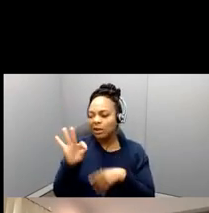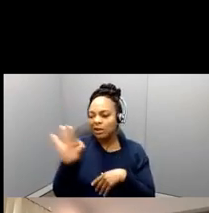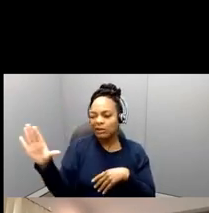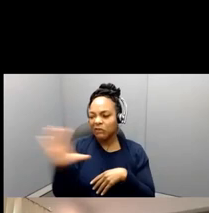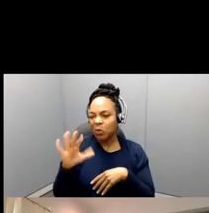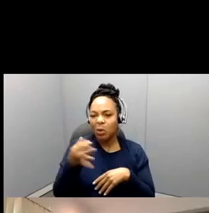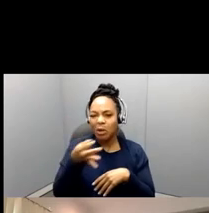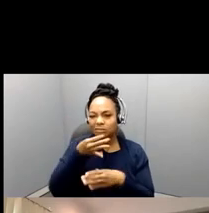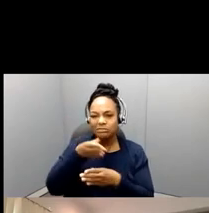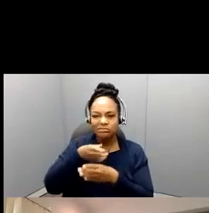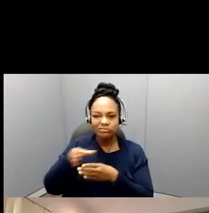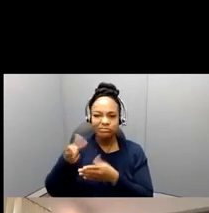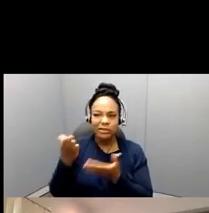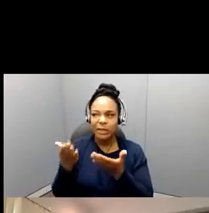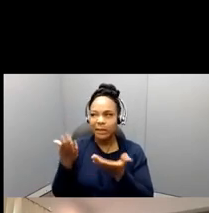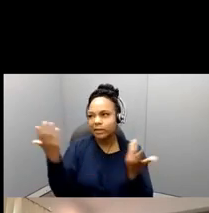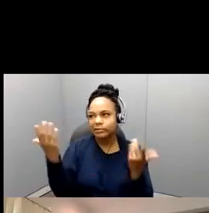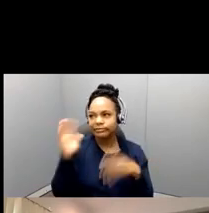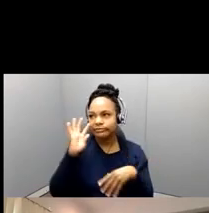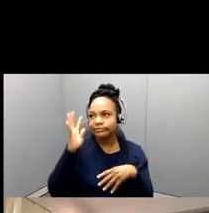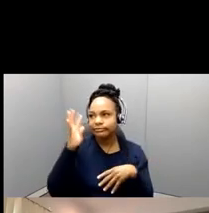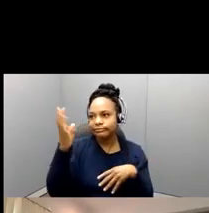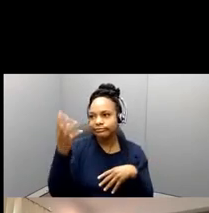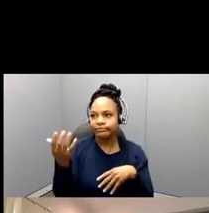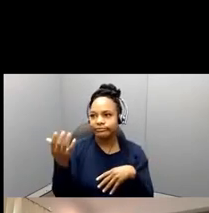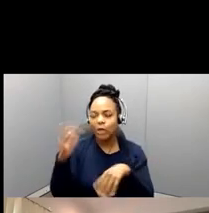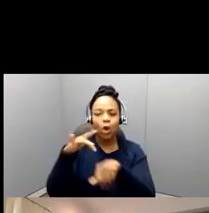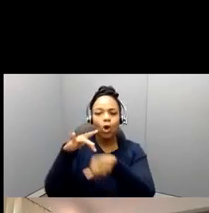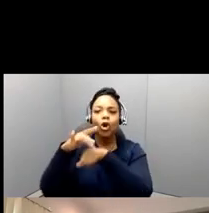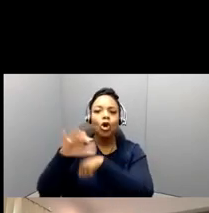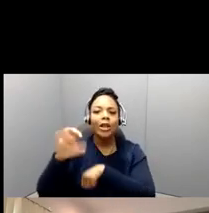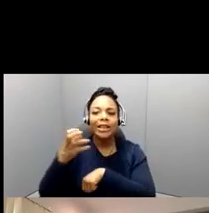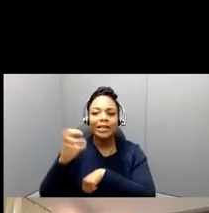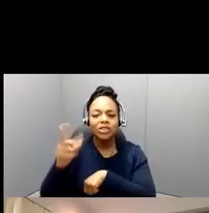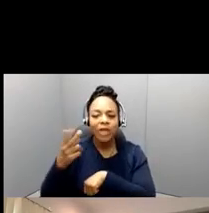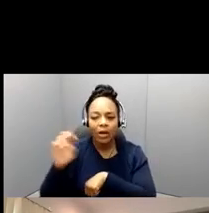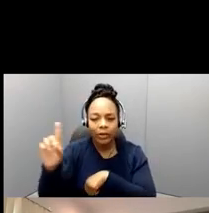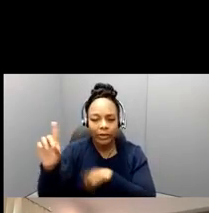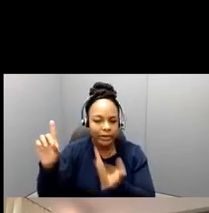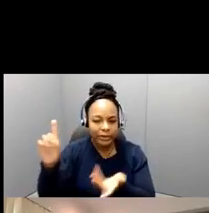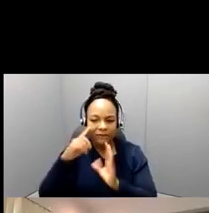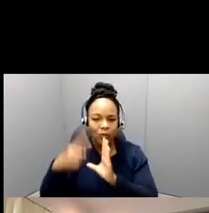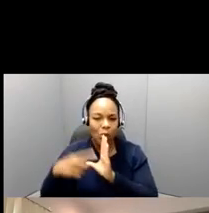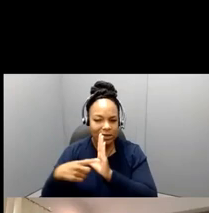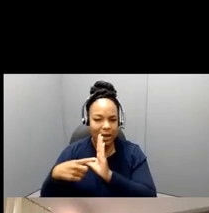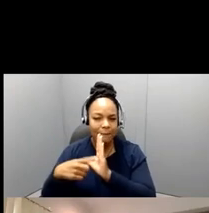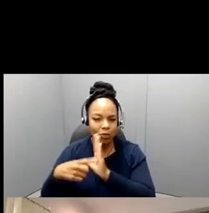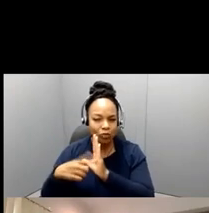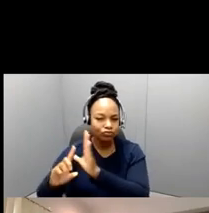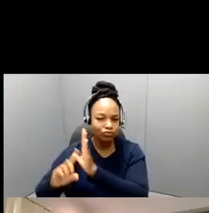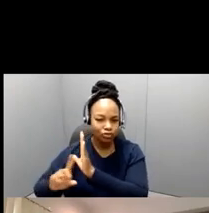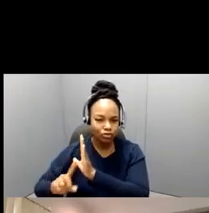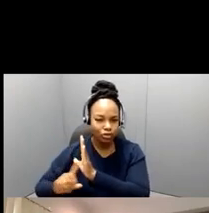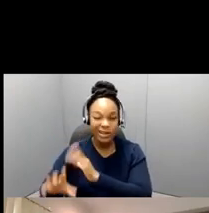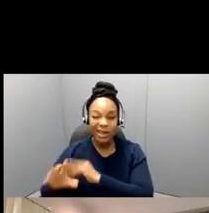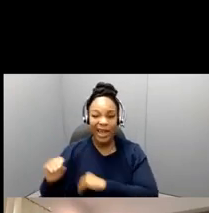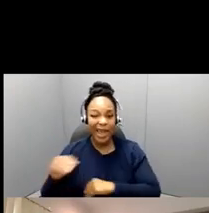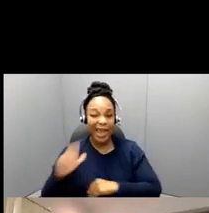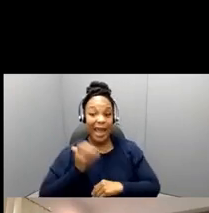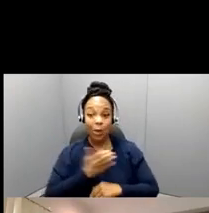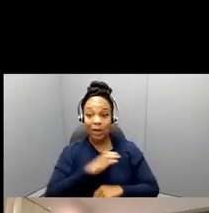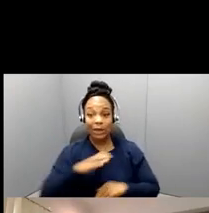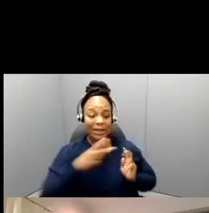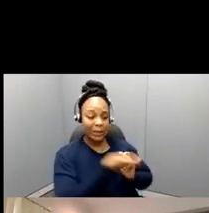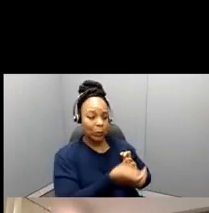let's say, it's something like early childhood, for example, uh, doing early childhood research, and we didn't have an early childhood person on our committee,